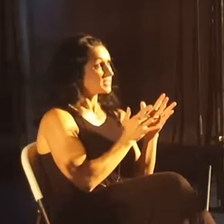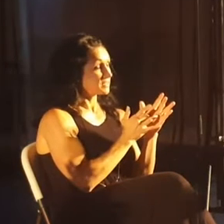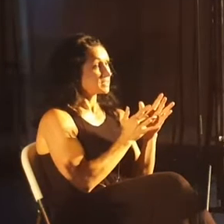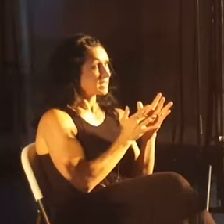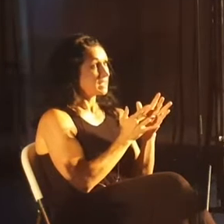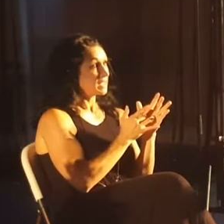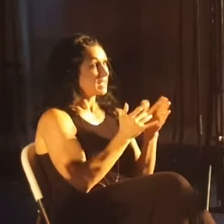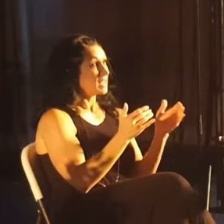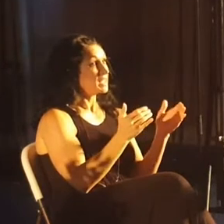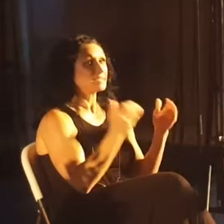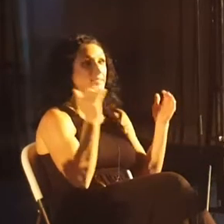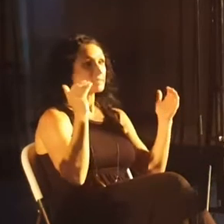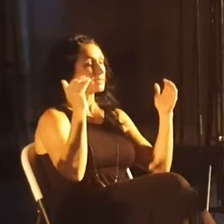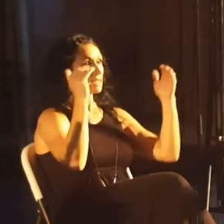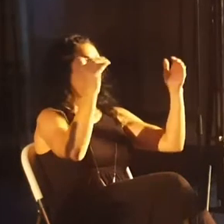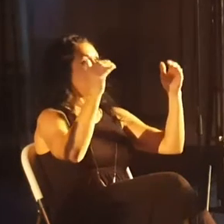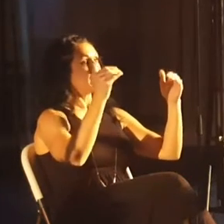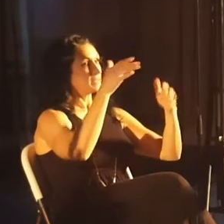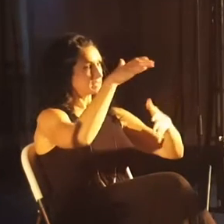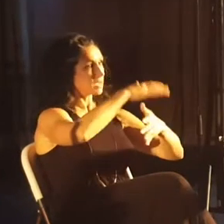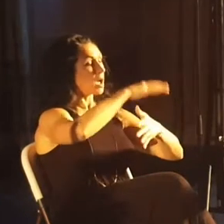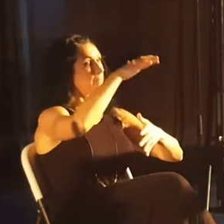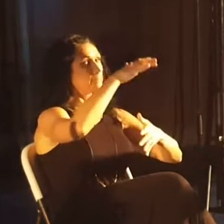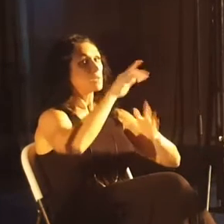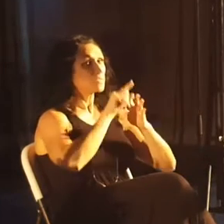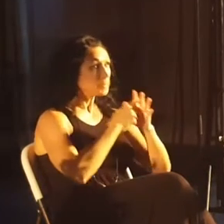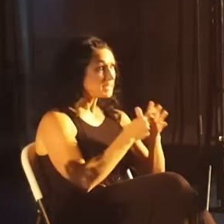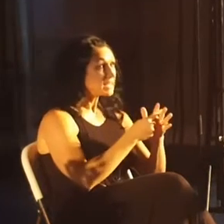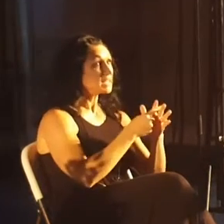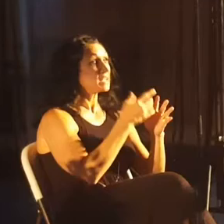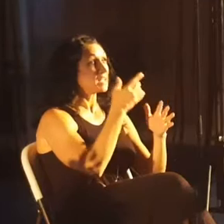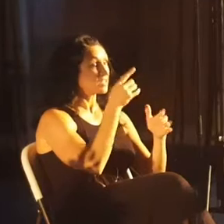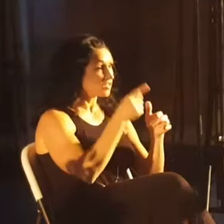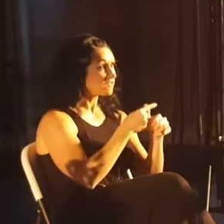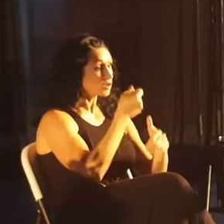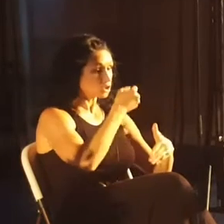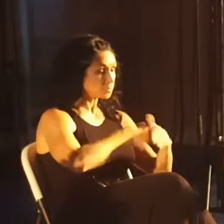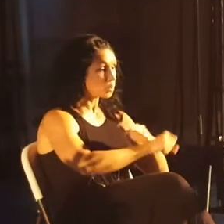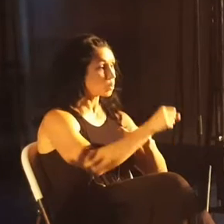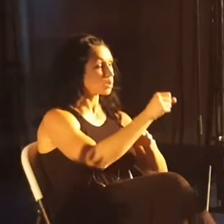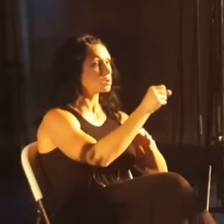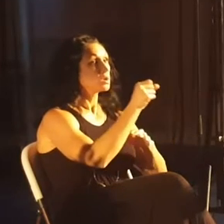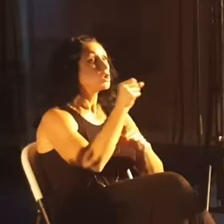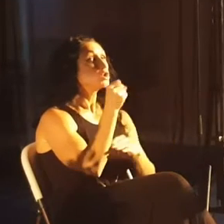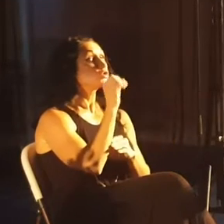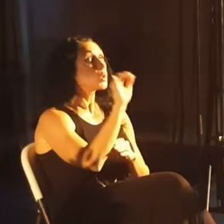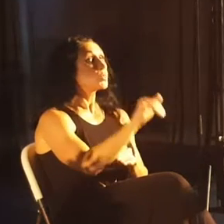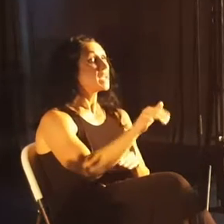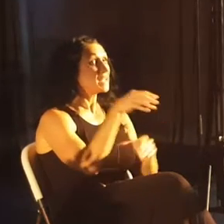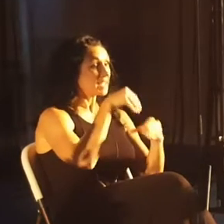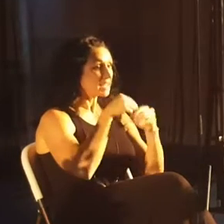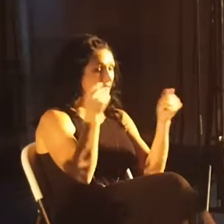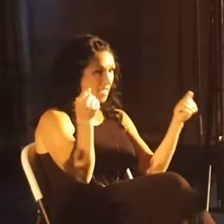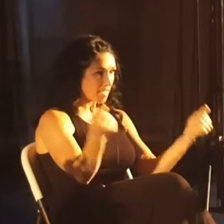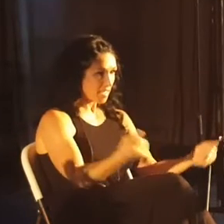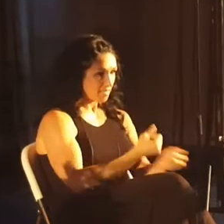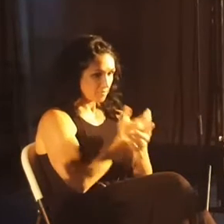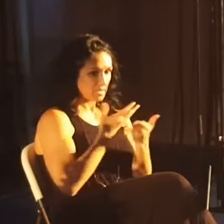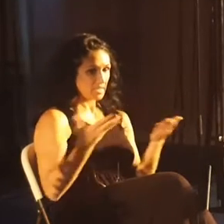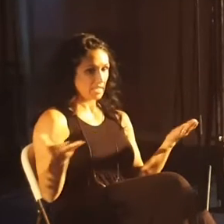follow him. He is the beginning and the first born from among the dead so that in everything,